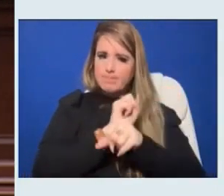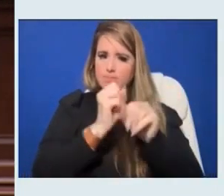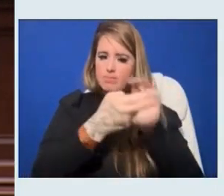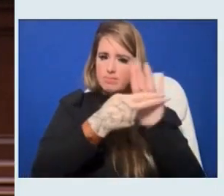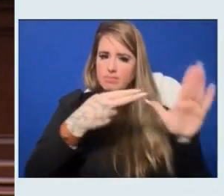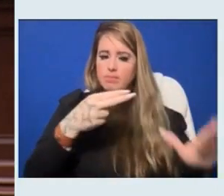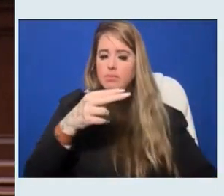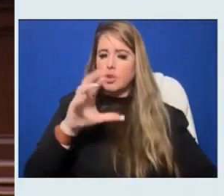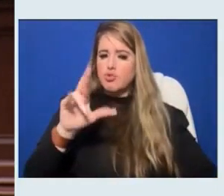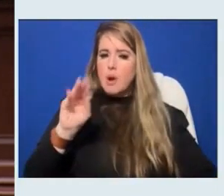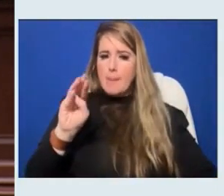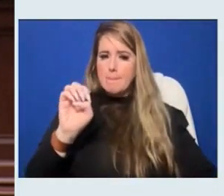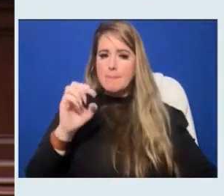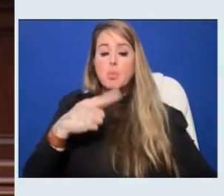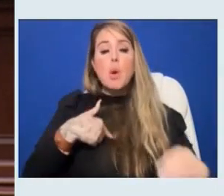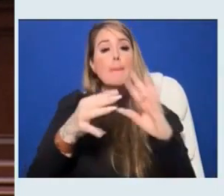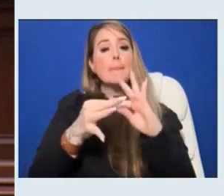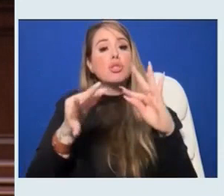flag laws.